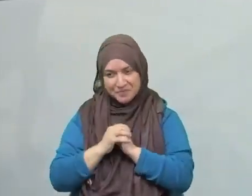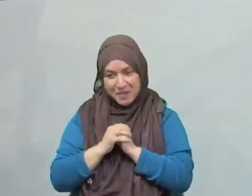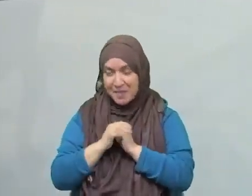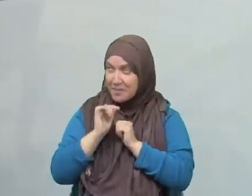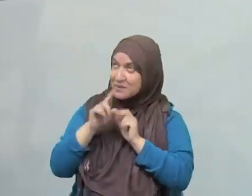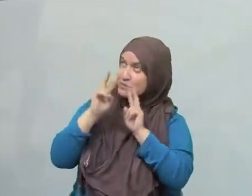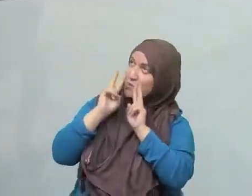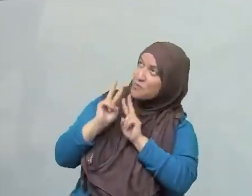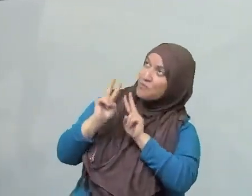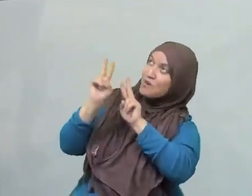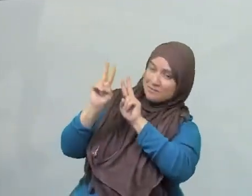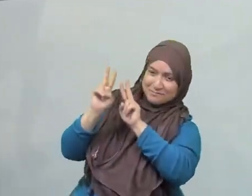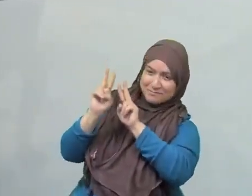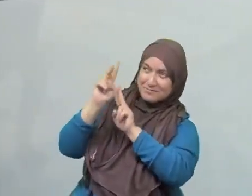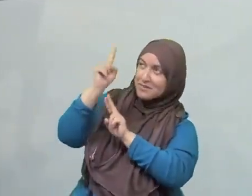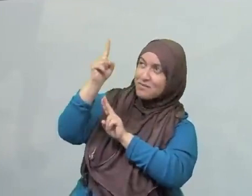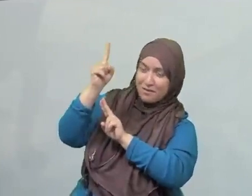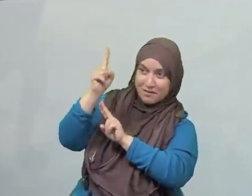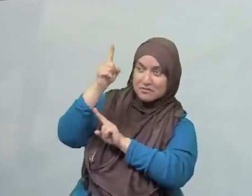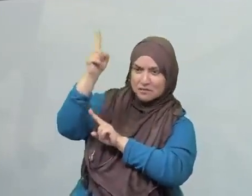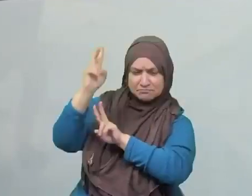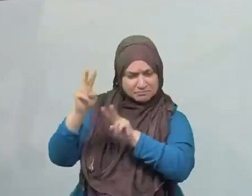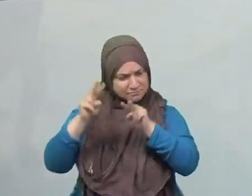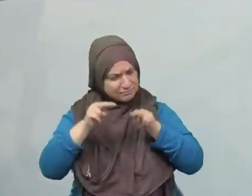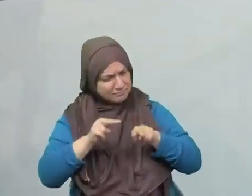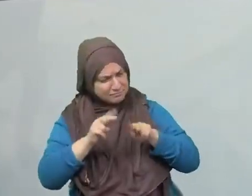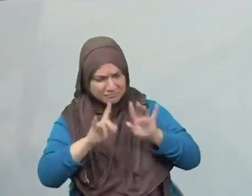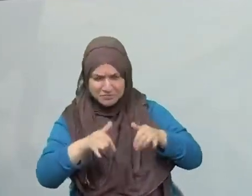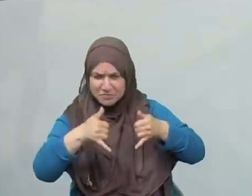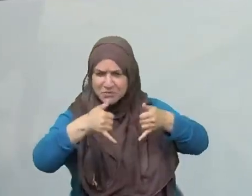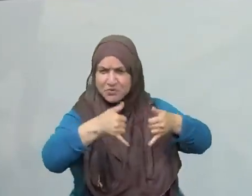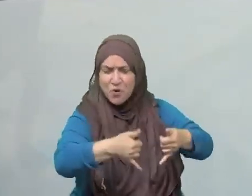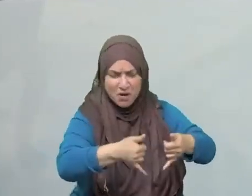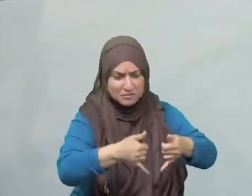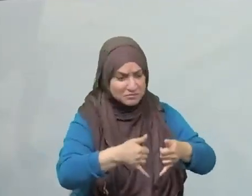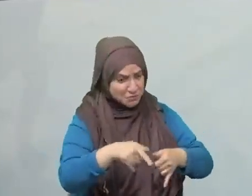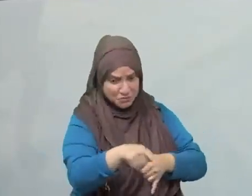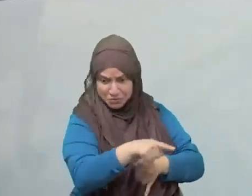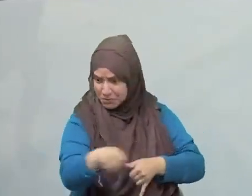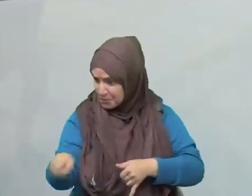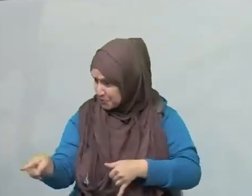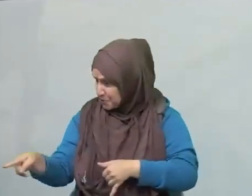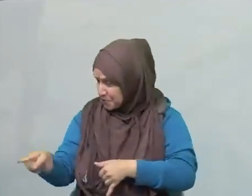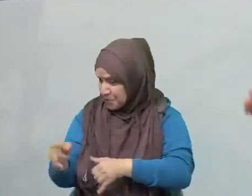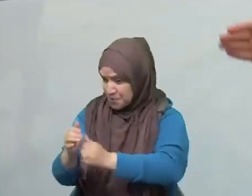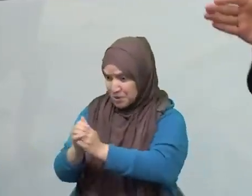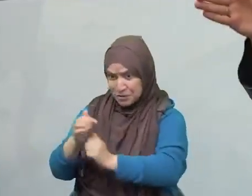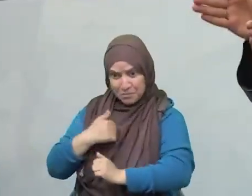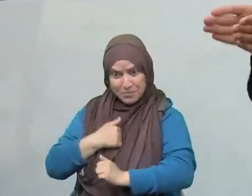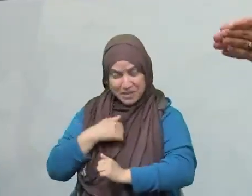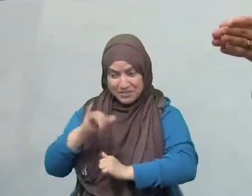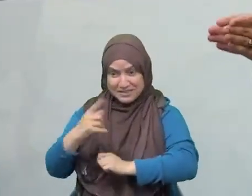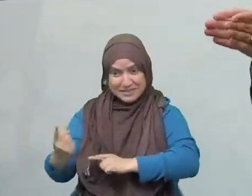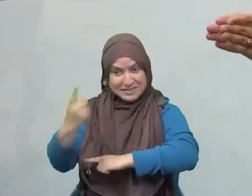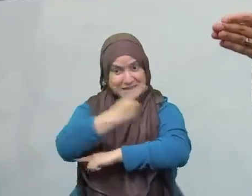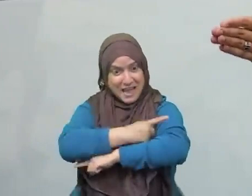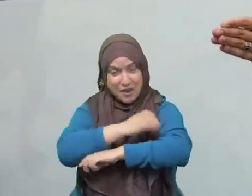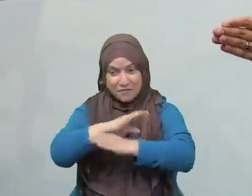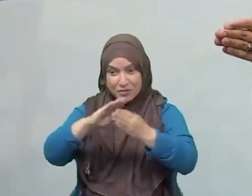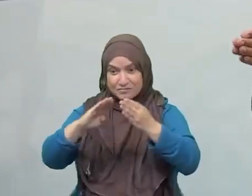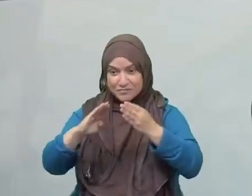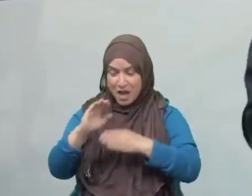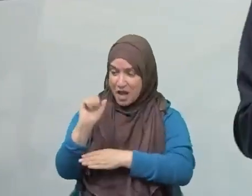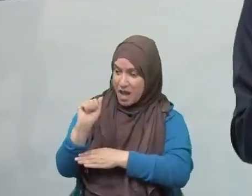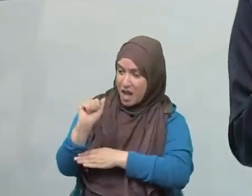bestows reward. And subhanAllah, that's the best dua in the day of Arafah. Some of the scholars say that that is the culmination of